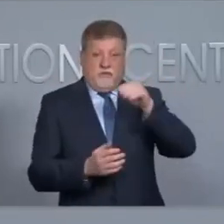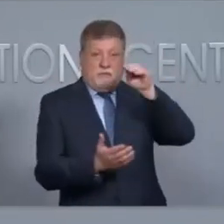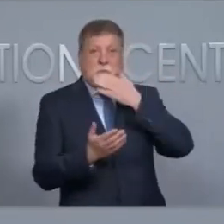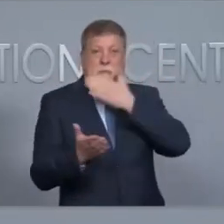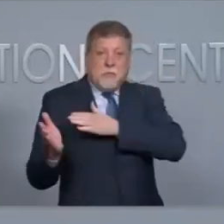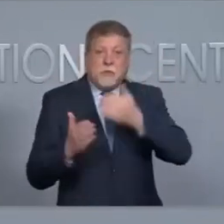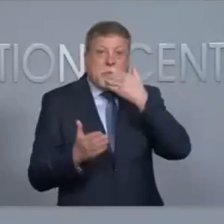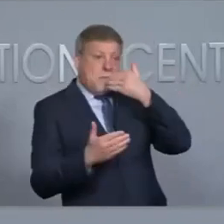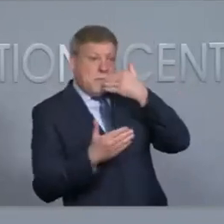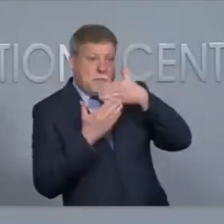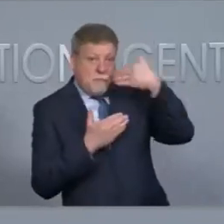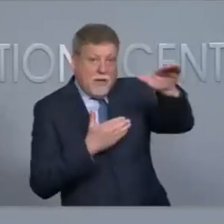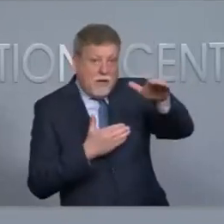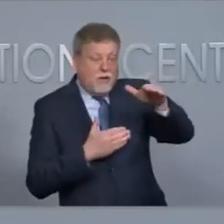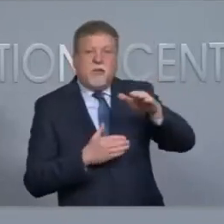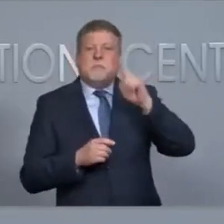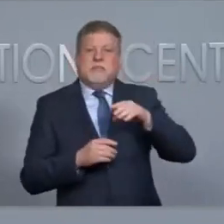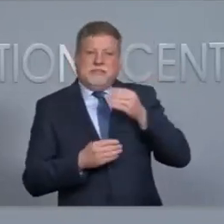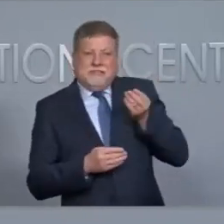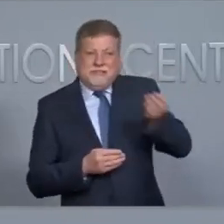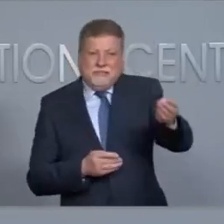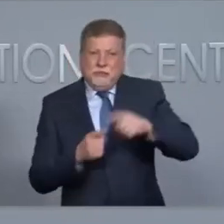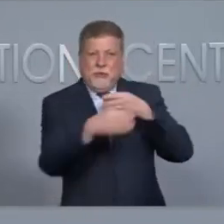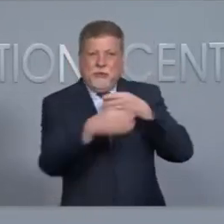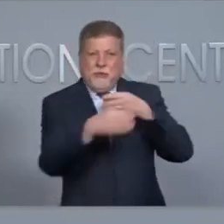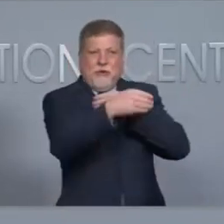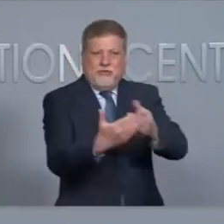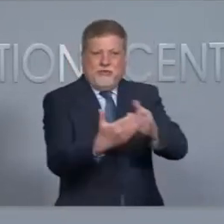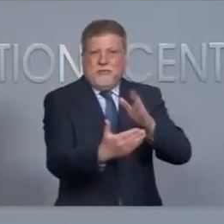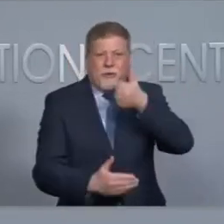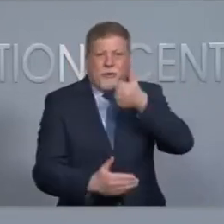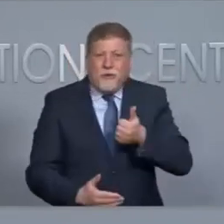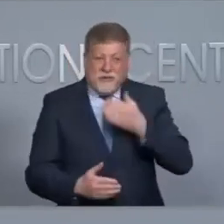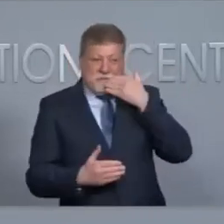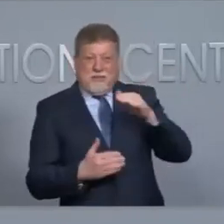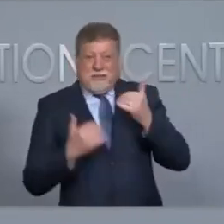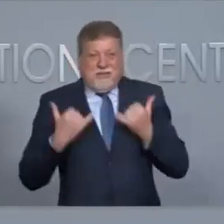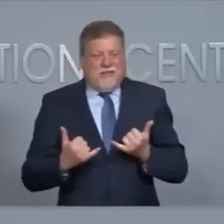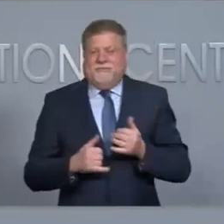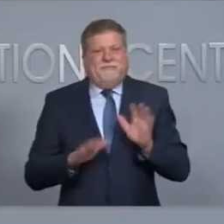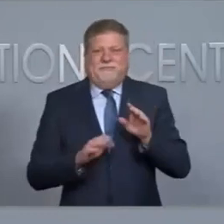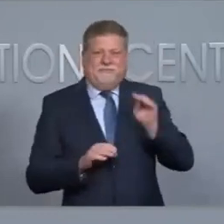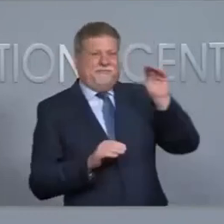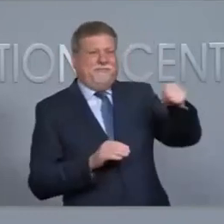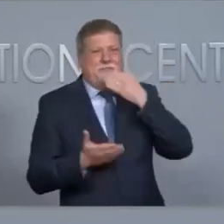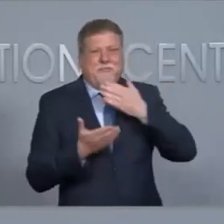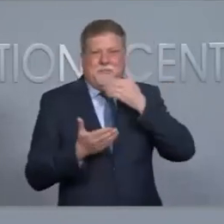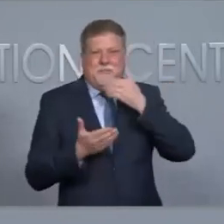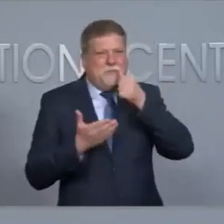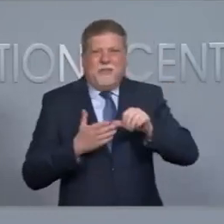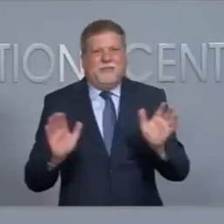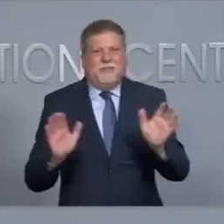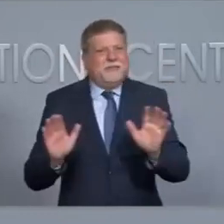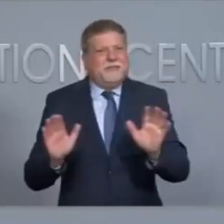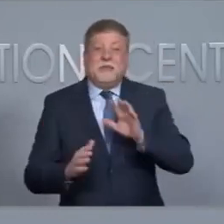to get that ballot into your county board office. So at this point, do not put that ballot in the mail. It